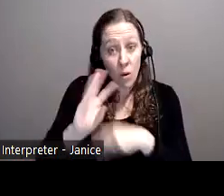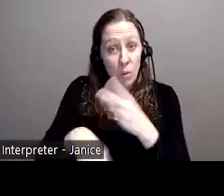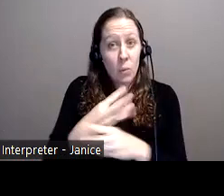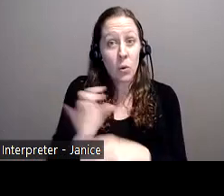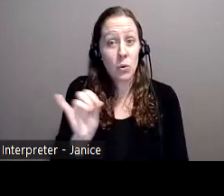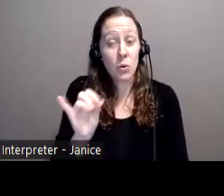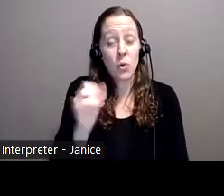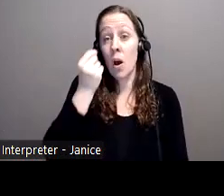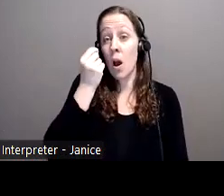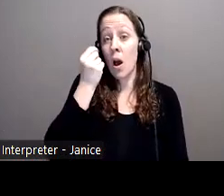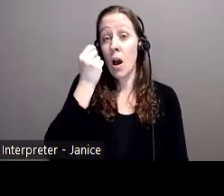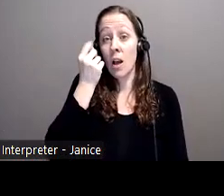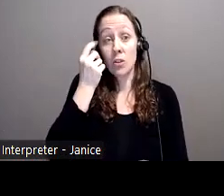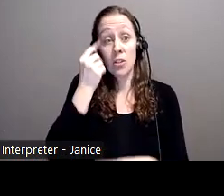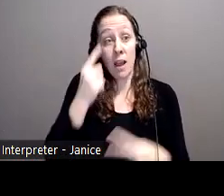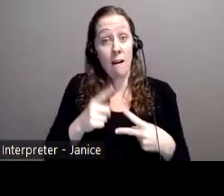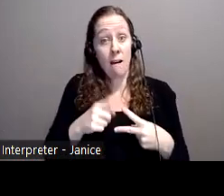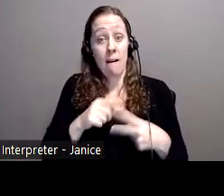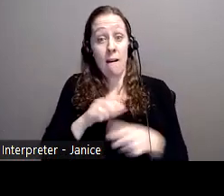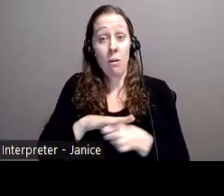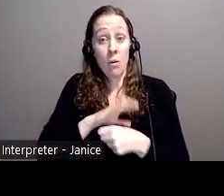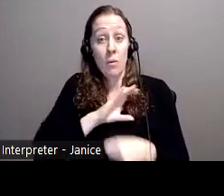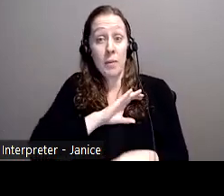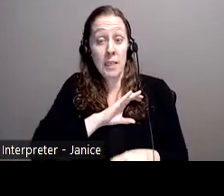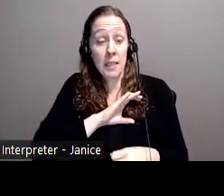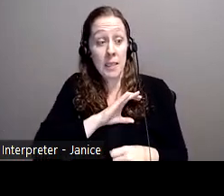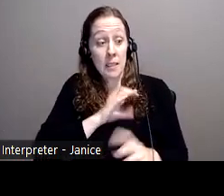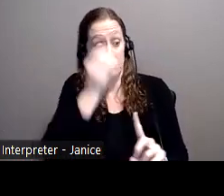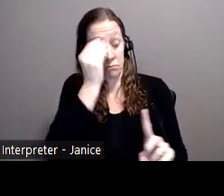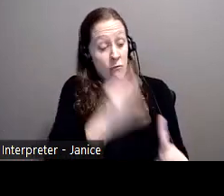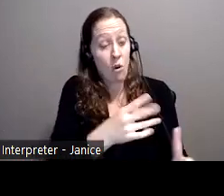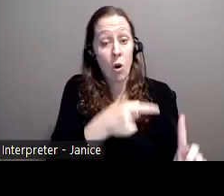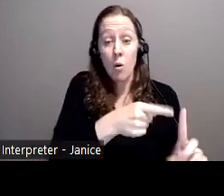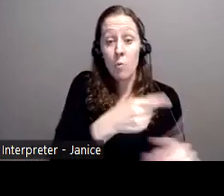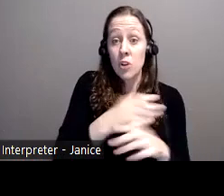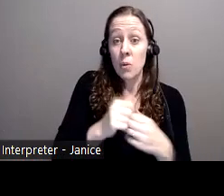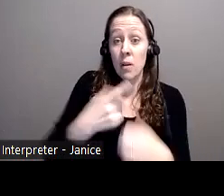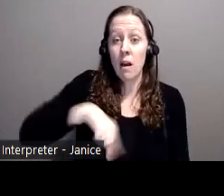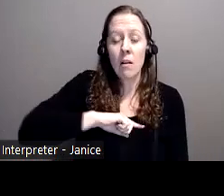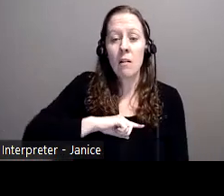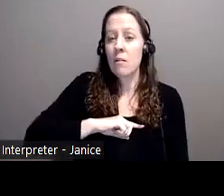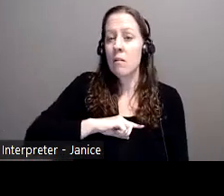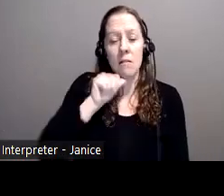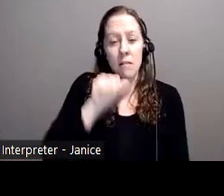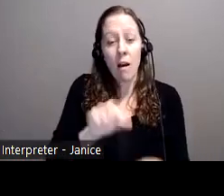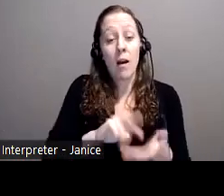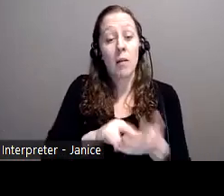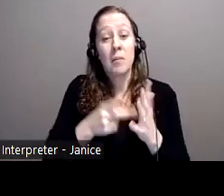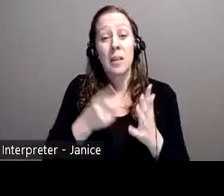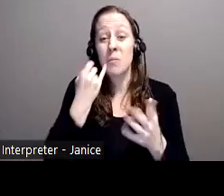what you're reporting to local police is shared with the Canadian Anti-Fraud Centre. So, it is important to report to both if you have been a victim.